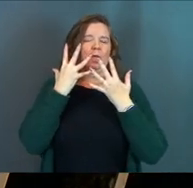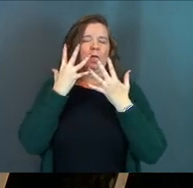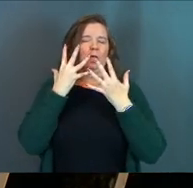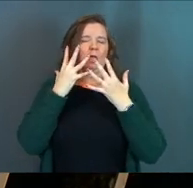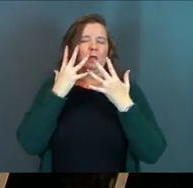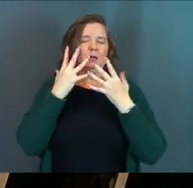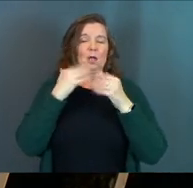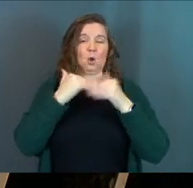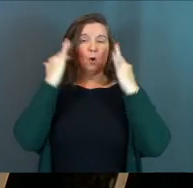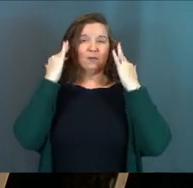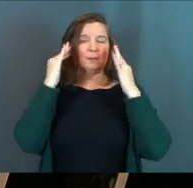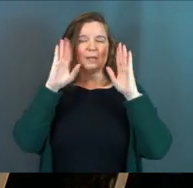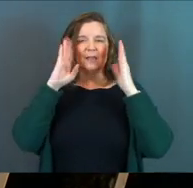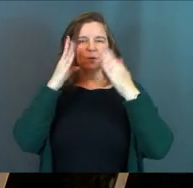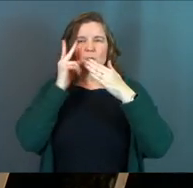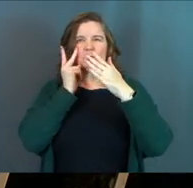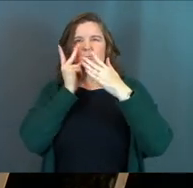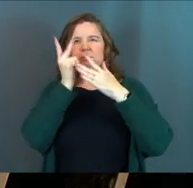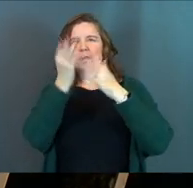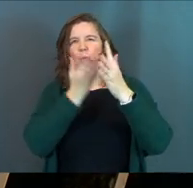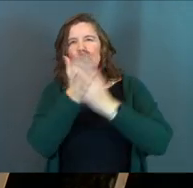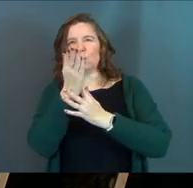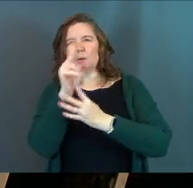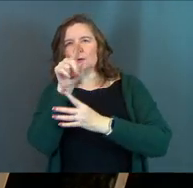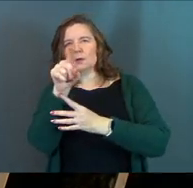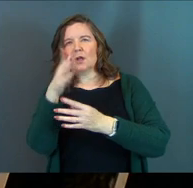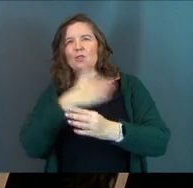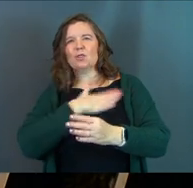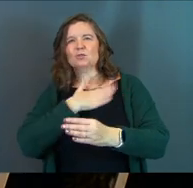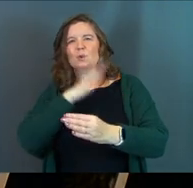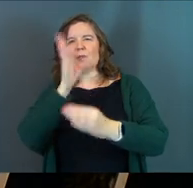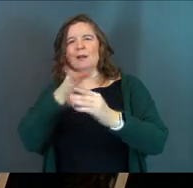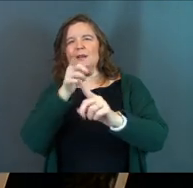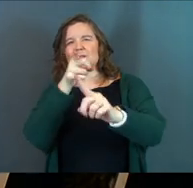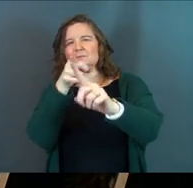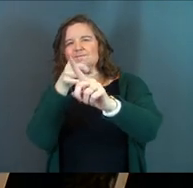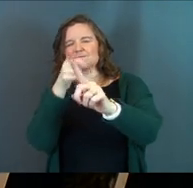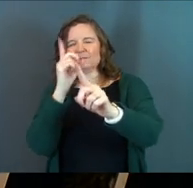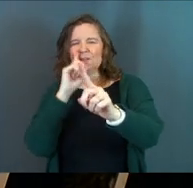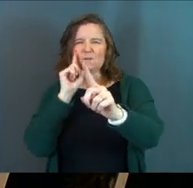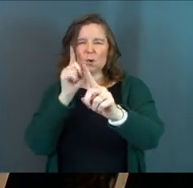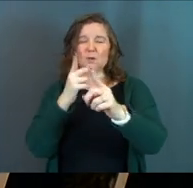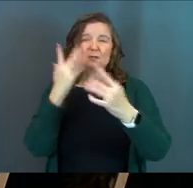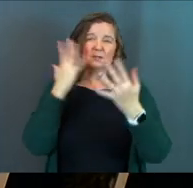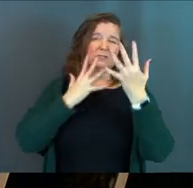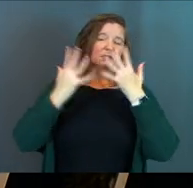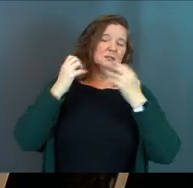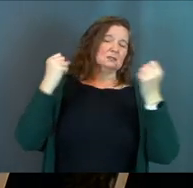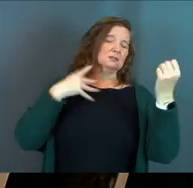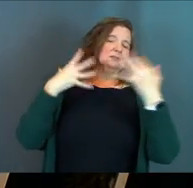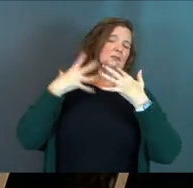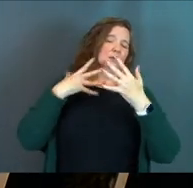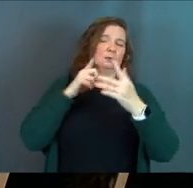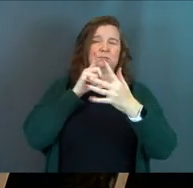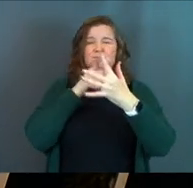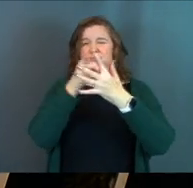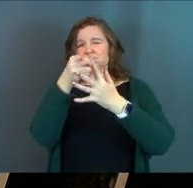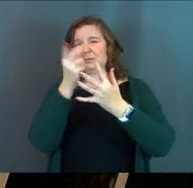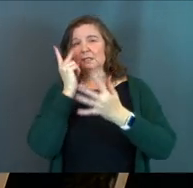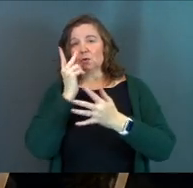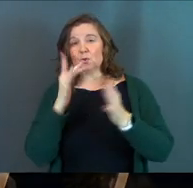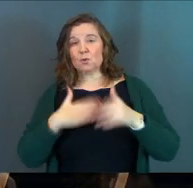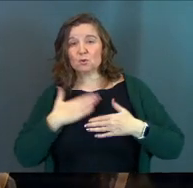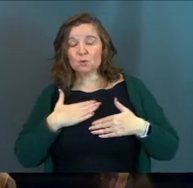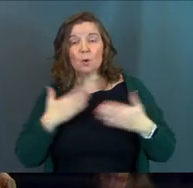on something and that's how he got through hard times. He focused on something. He focused on the joy that was set before him. Do you know what the joy was?